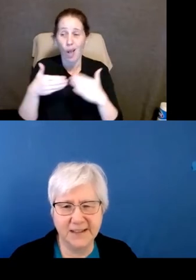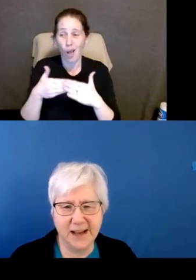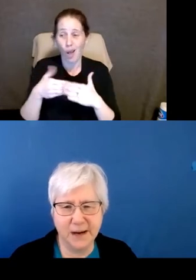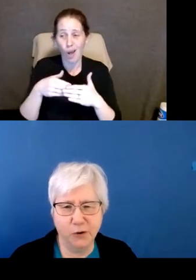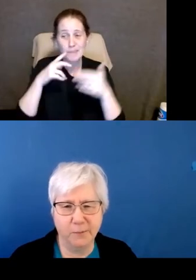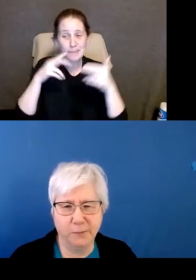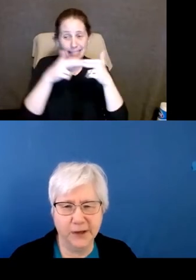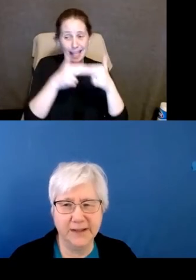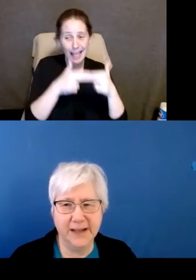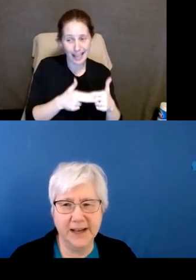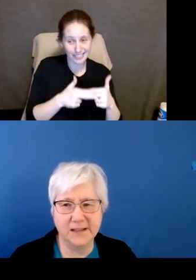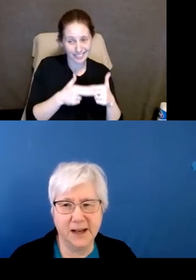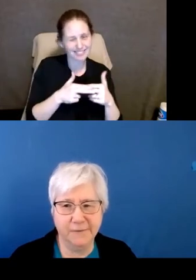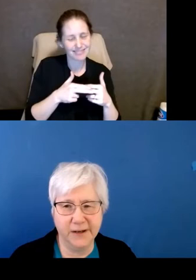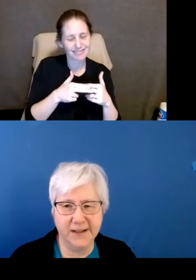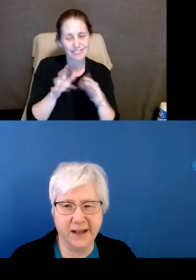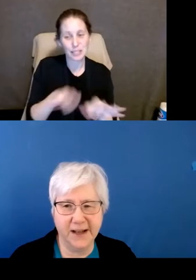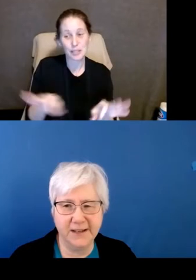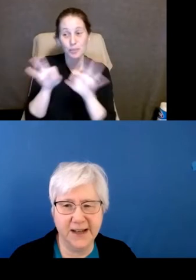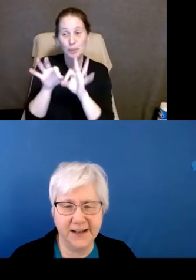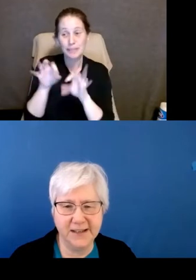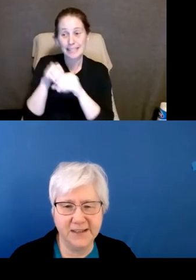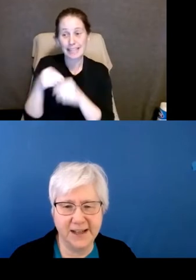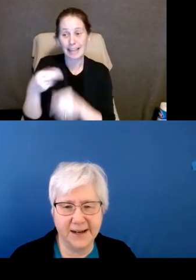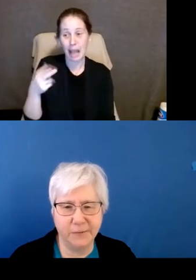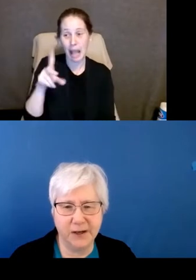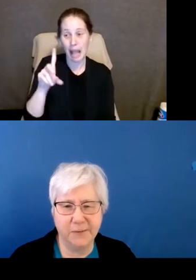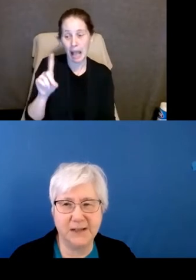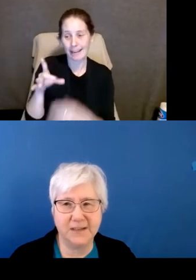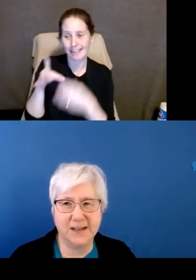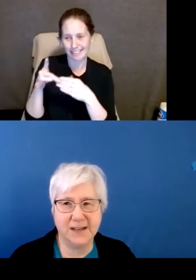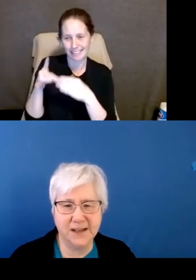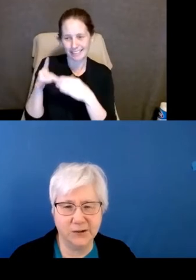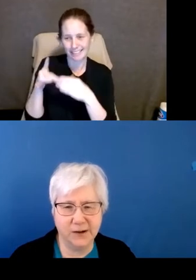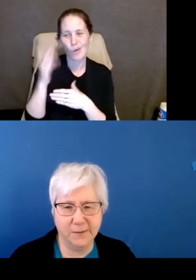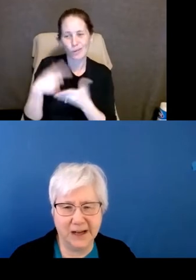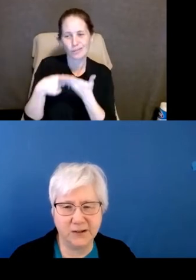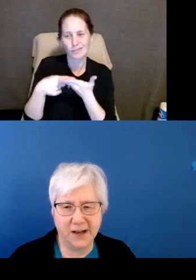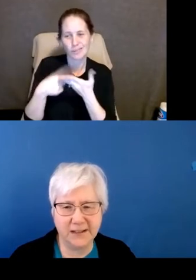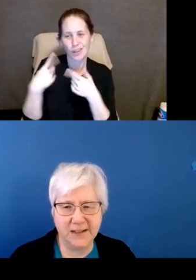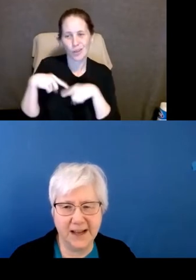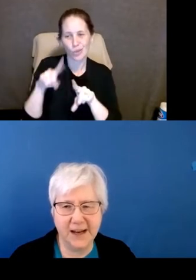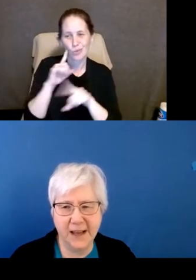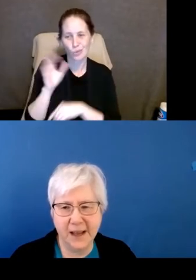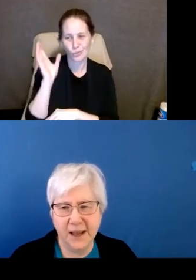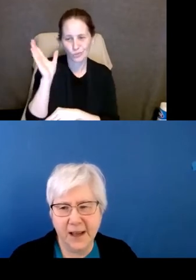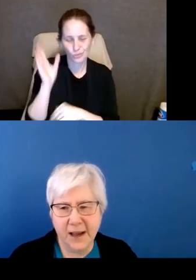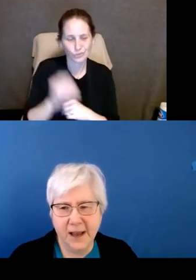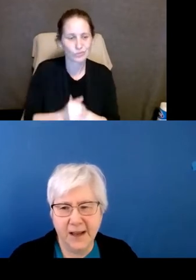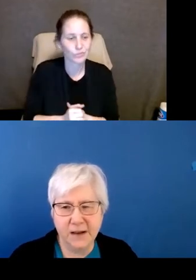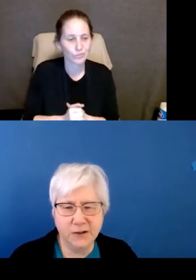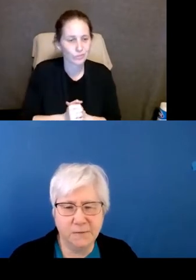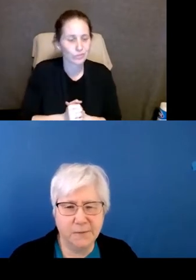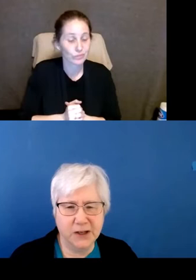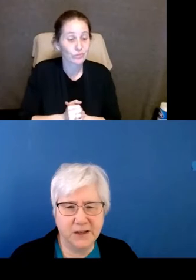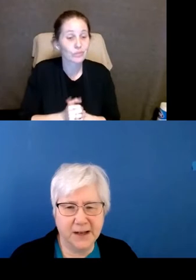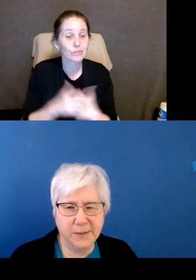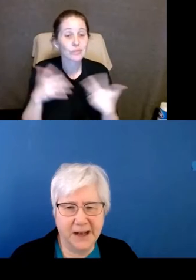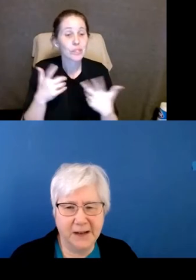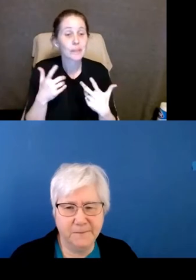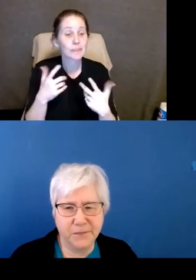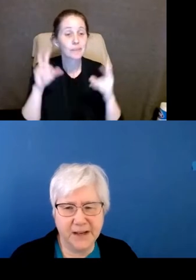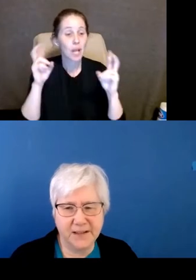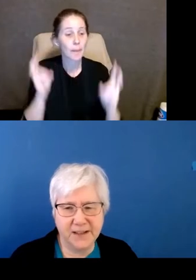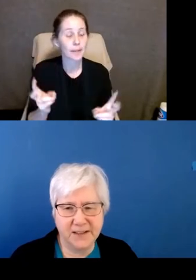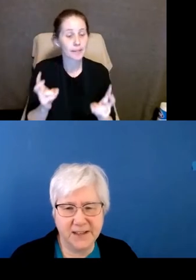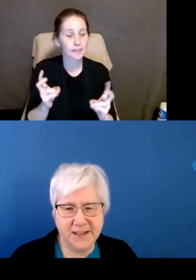slides. And more importantly, it's covered in the HUD guidance that I'm going to be discussing during my talk today. Here's what I'm going to talk